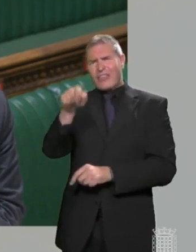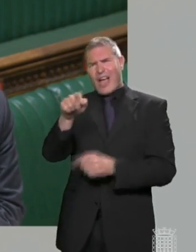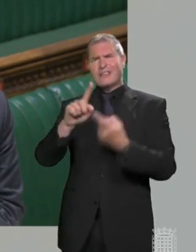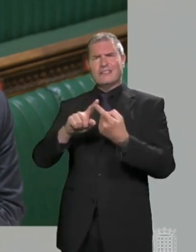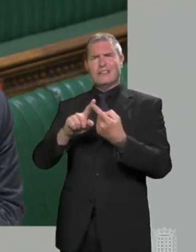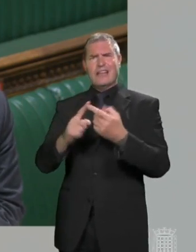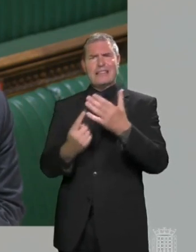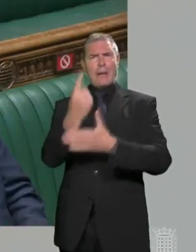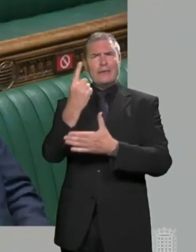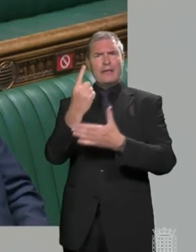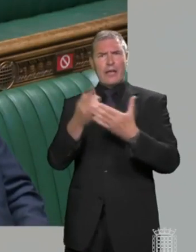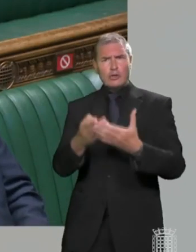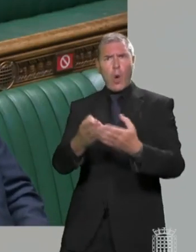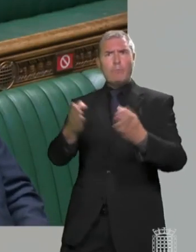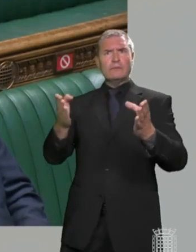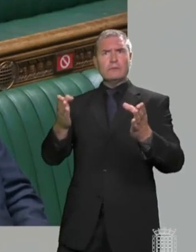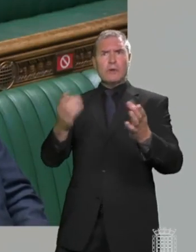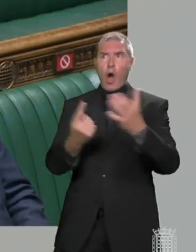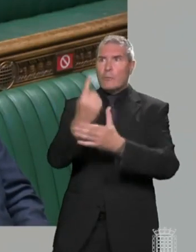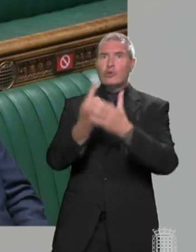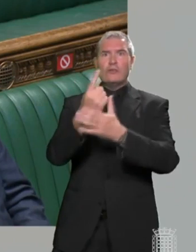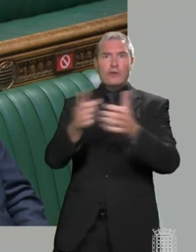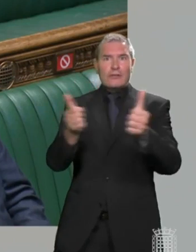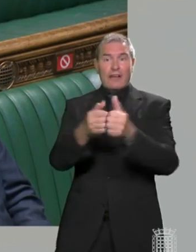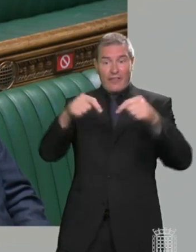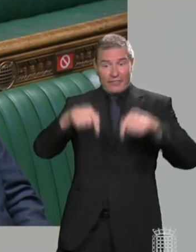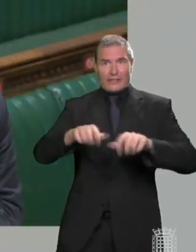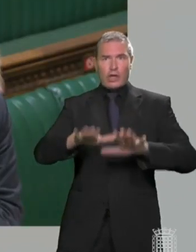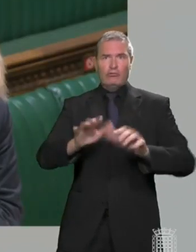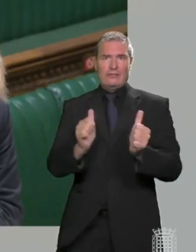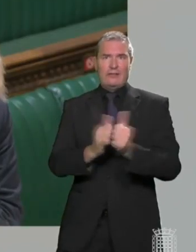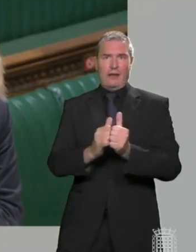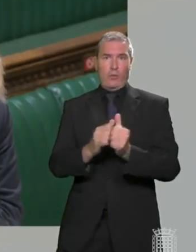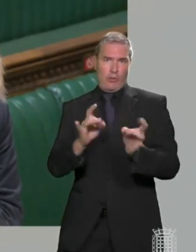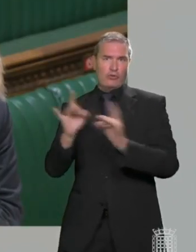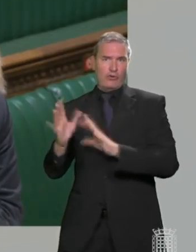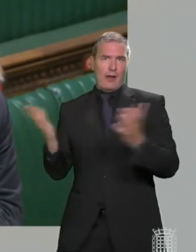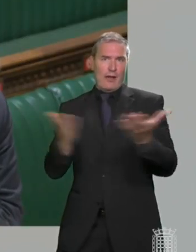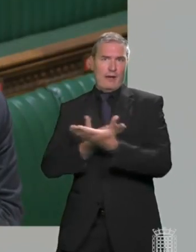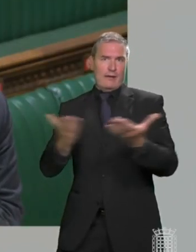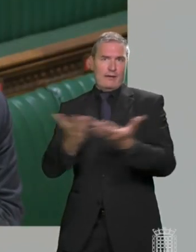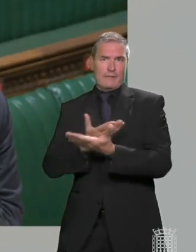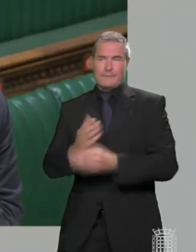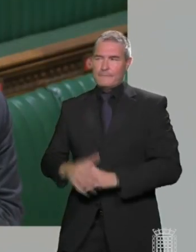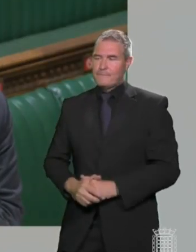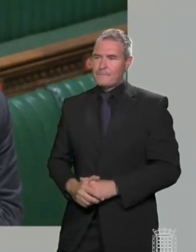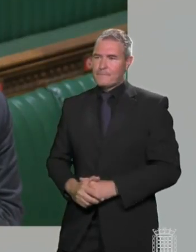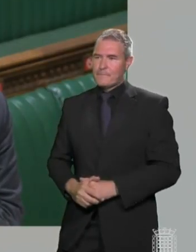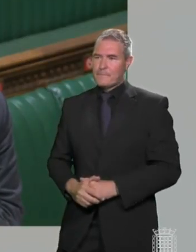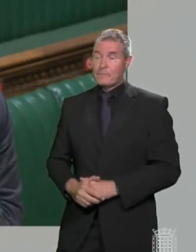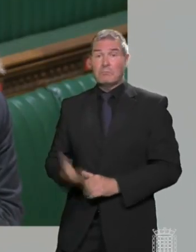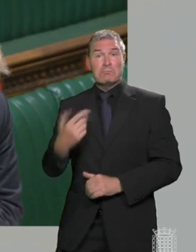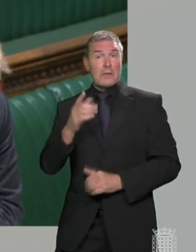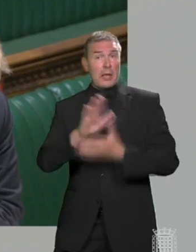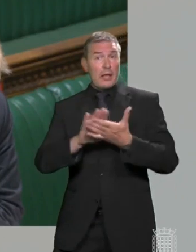is now being opened up around the world, thanks to the deals that this country is doing. And, Mr Speaker, if he is